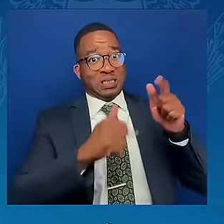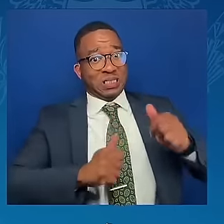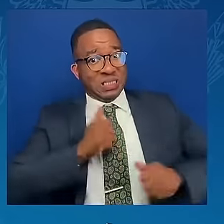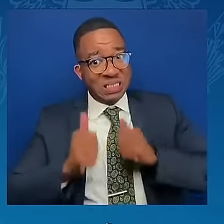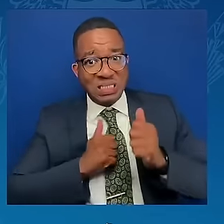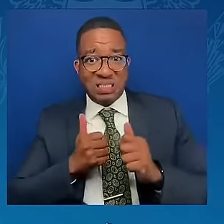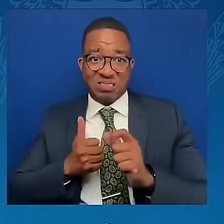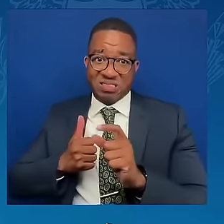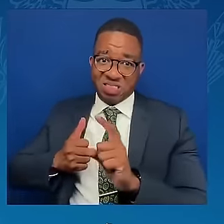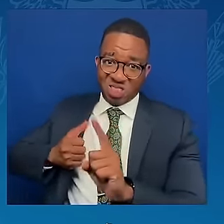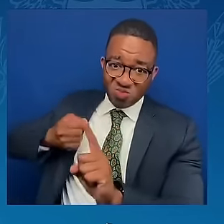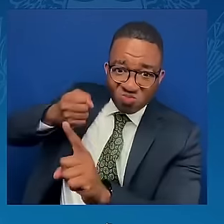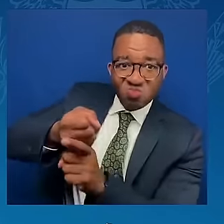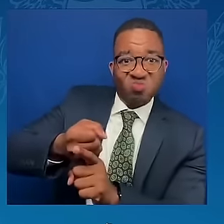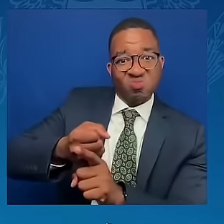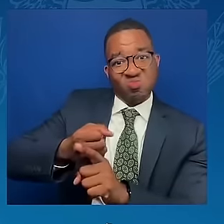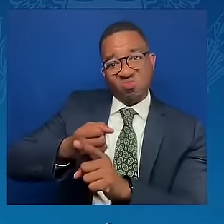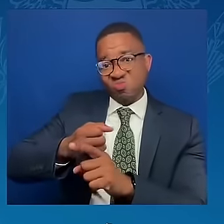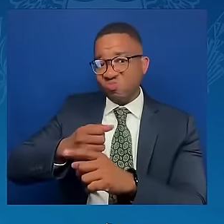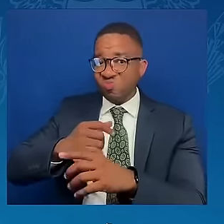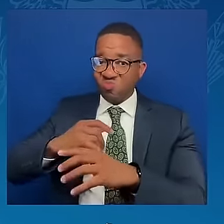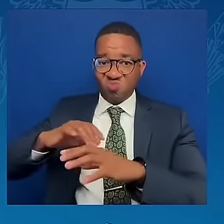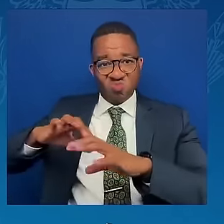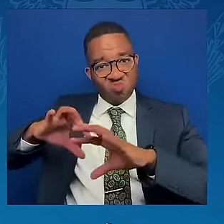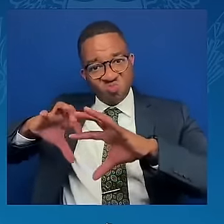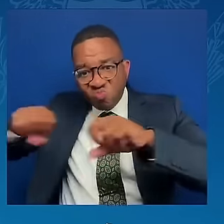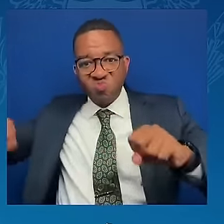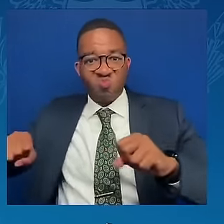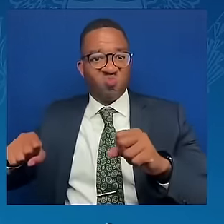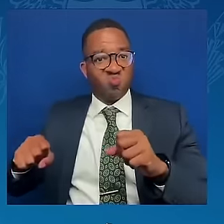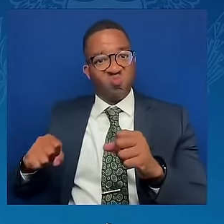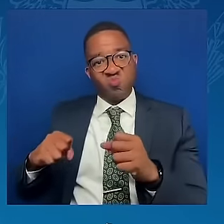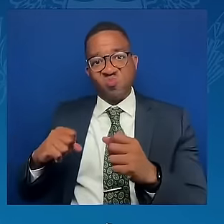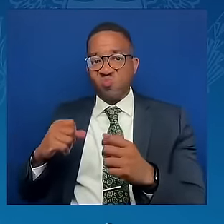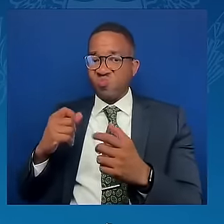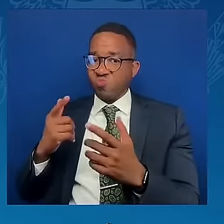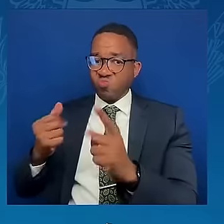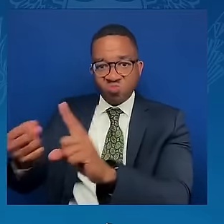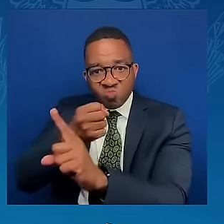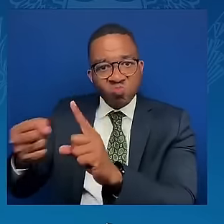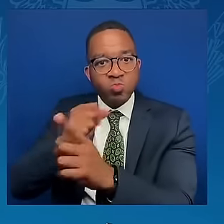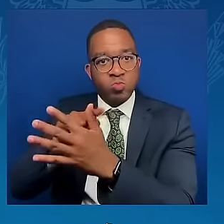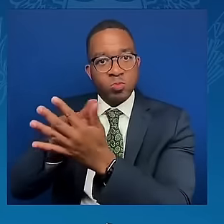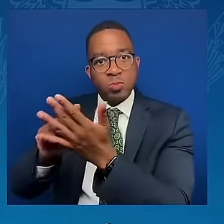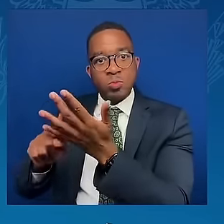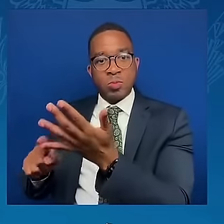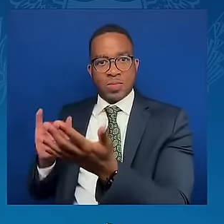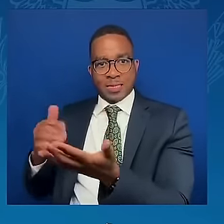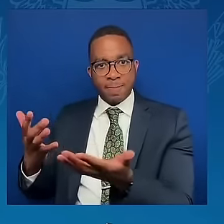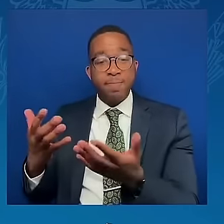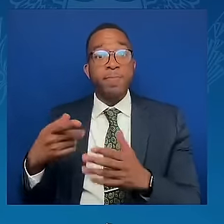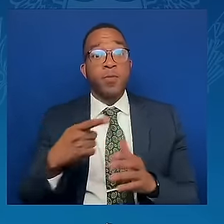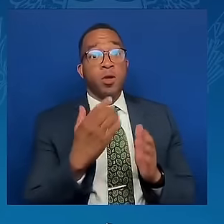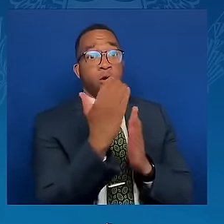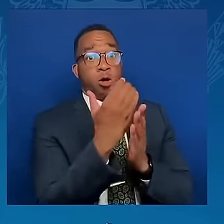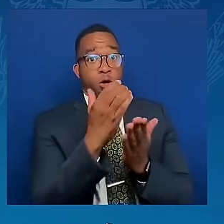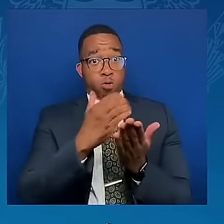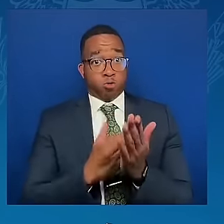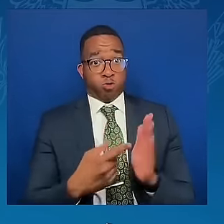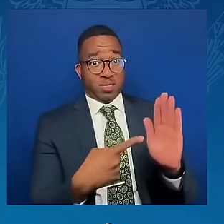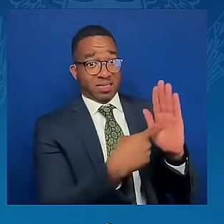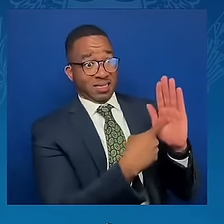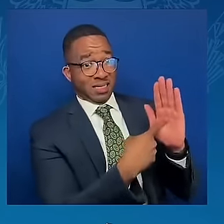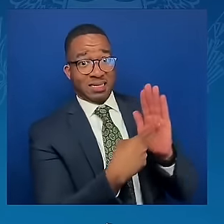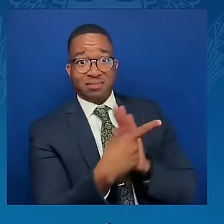and the principles embodied in the UN Charter. Russia is a permanent member of the United Nations Security